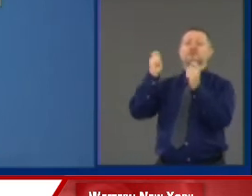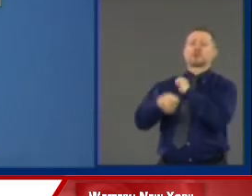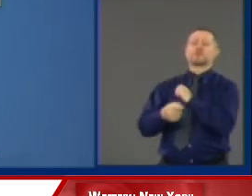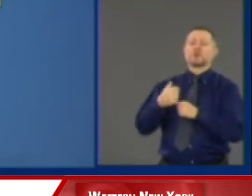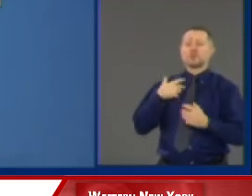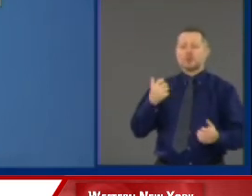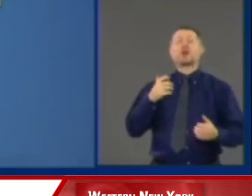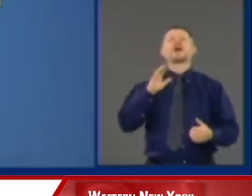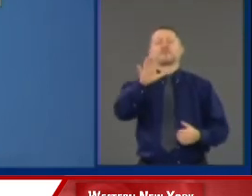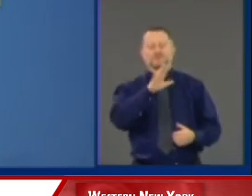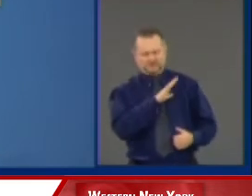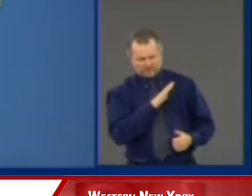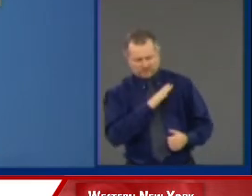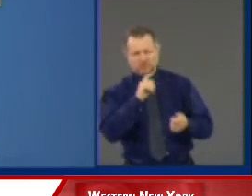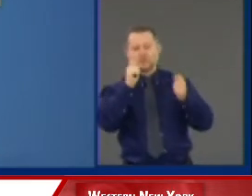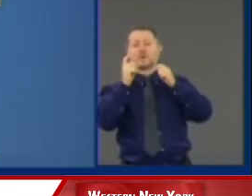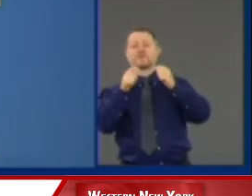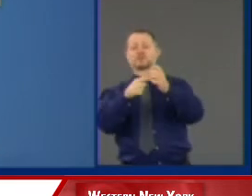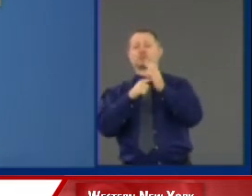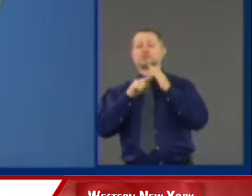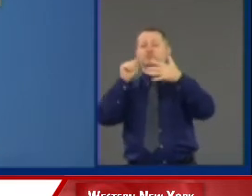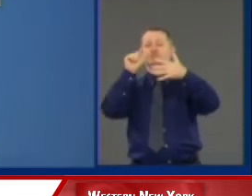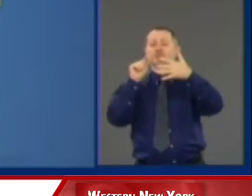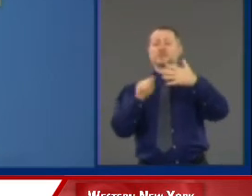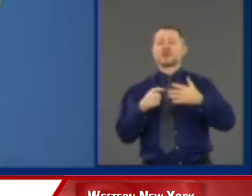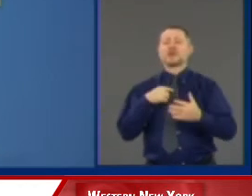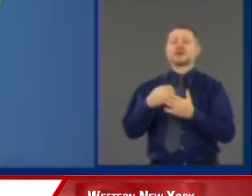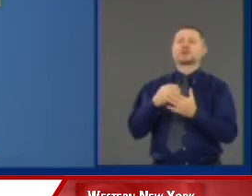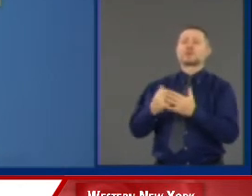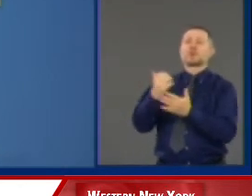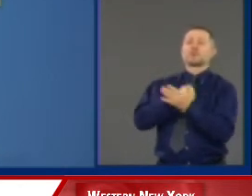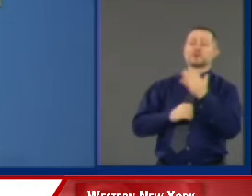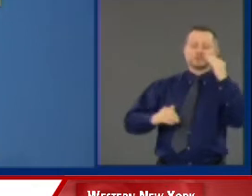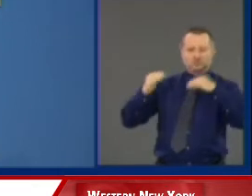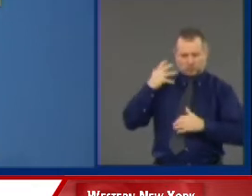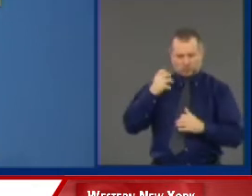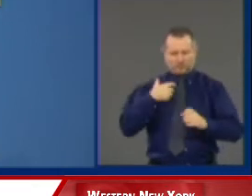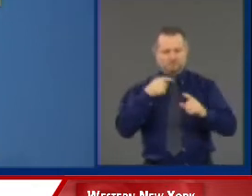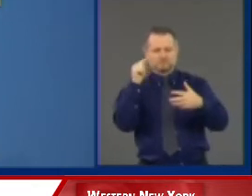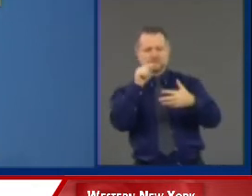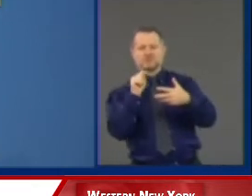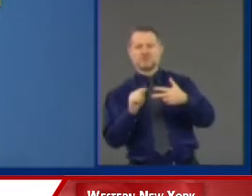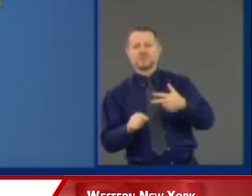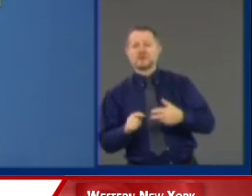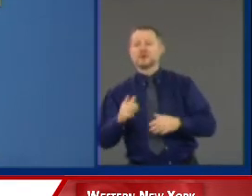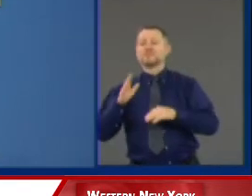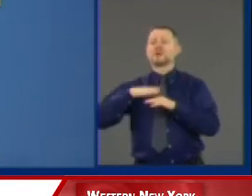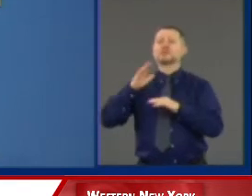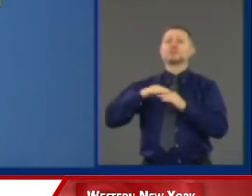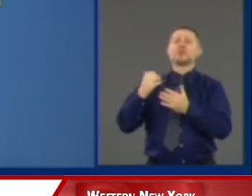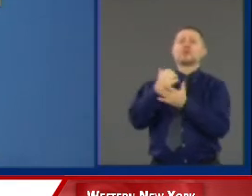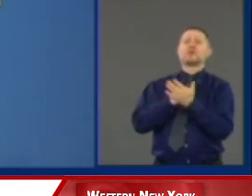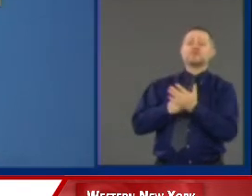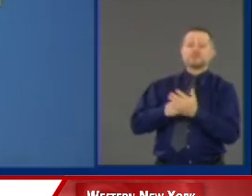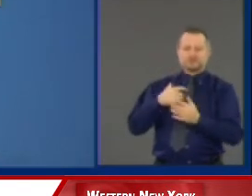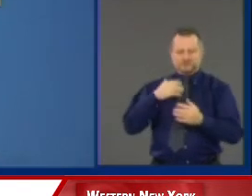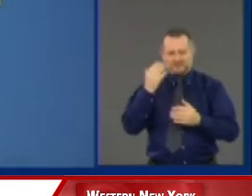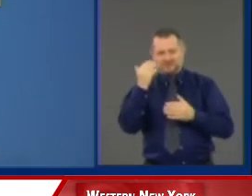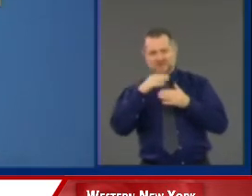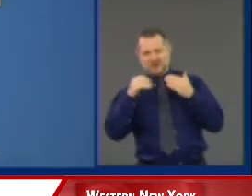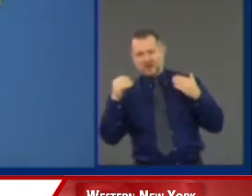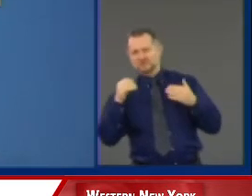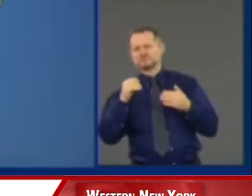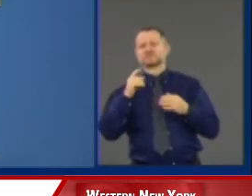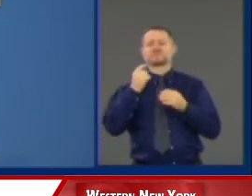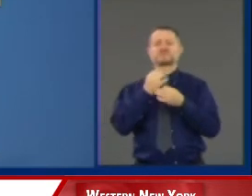Well, I want to address income inequality. Okay. What do you want? Here's what I want. Minimum wage of $15. Free college tuition. What do